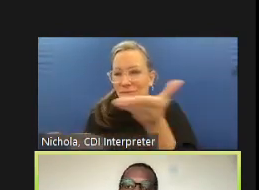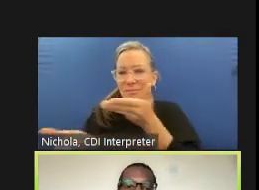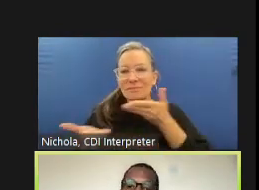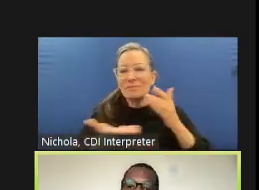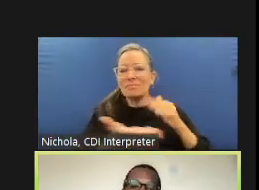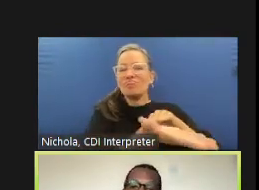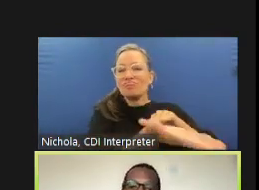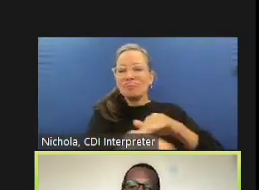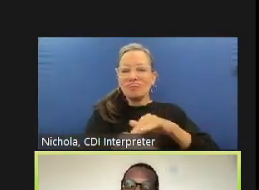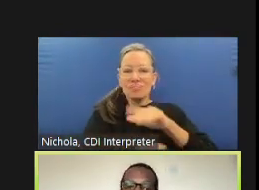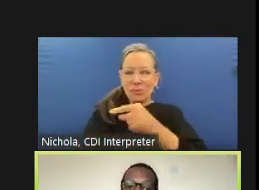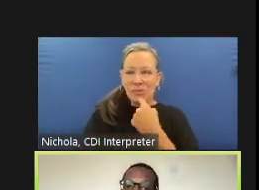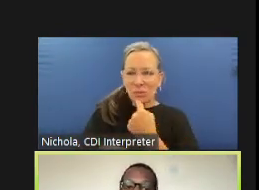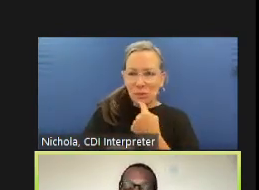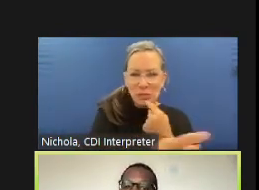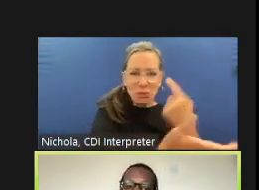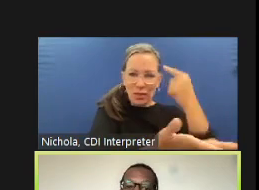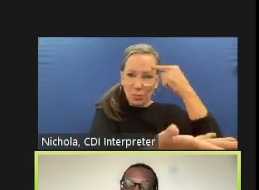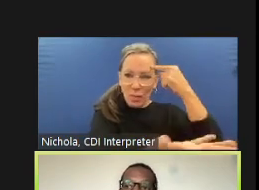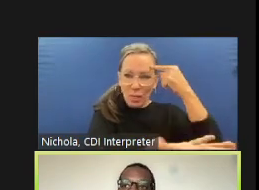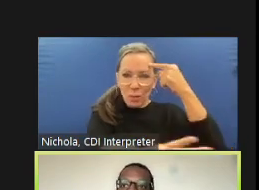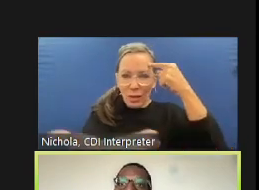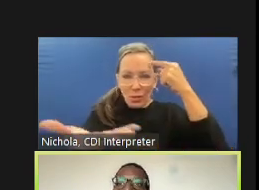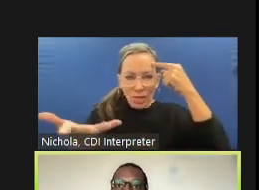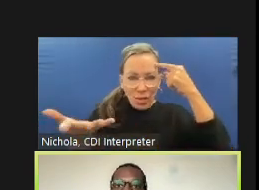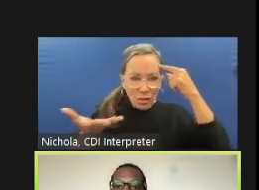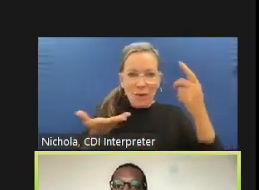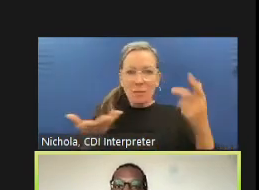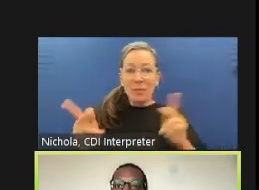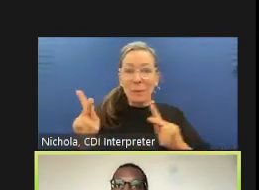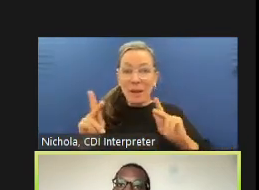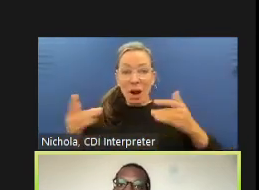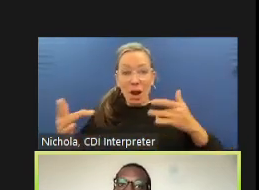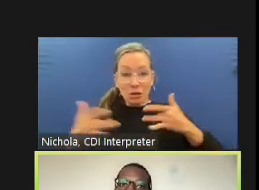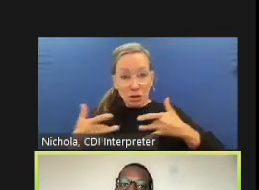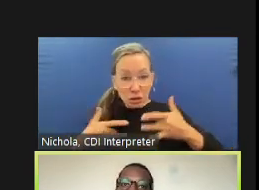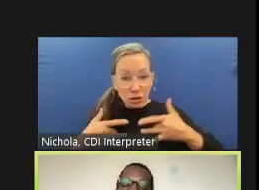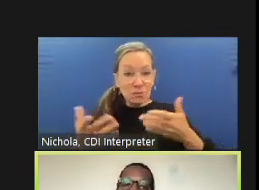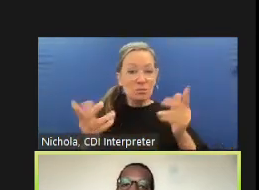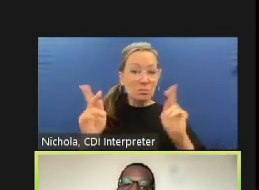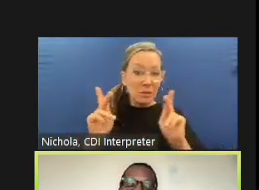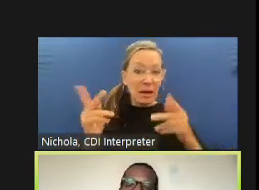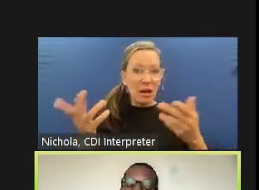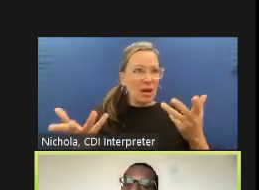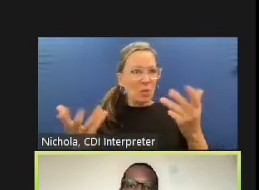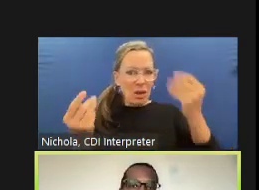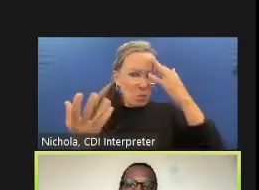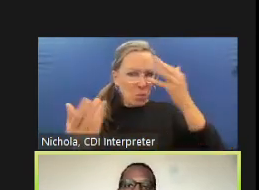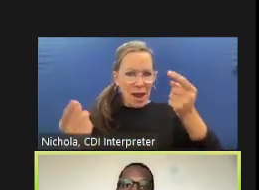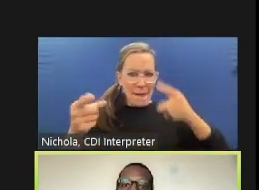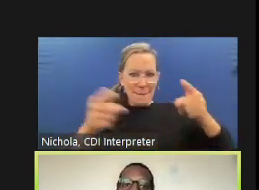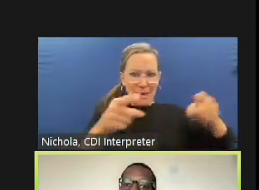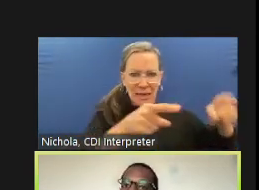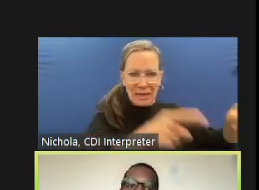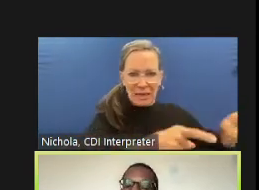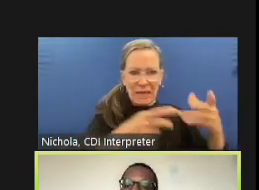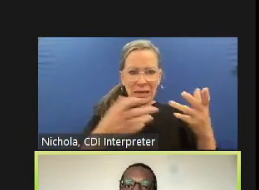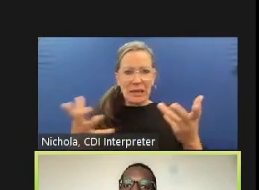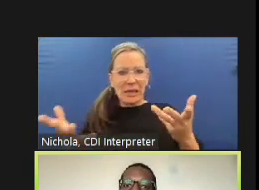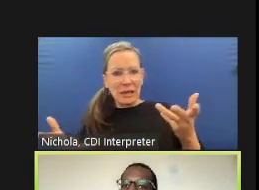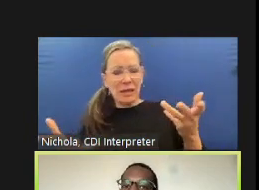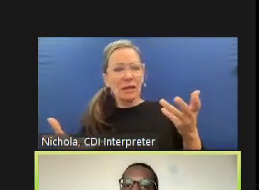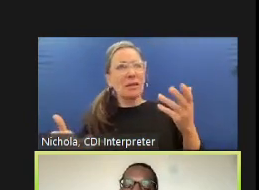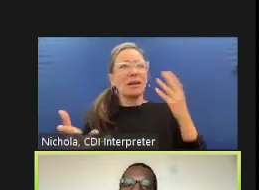happen that we've talked about this for years and nothing ever changes and people who are concerned that things are just being rammed through to get